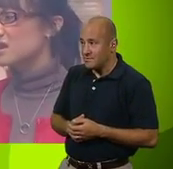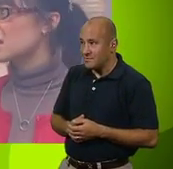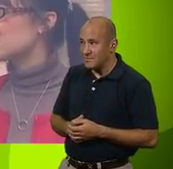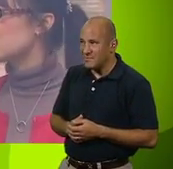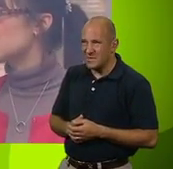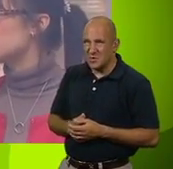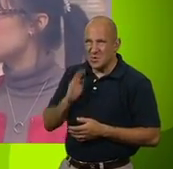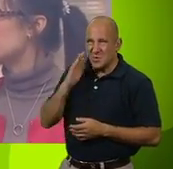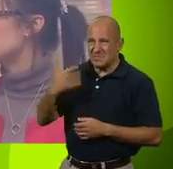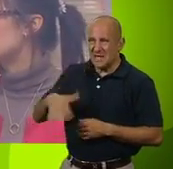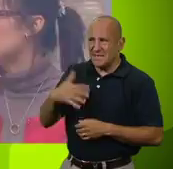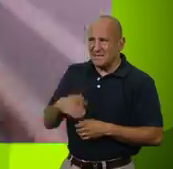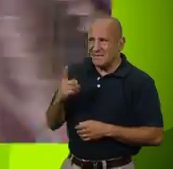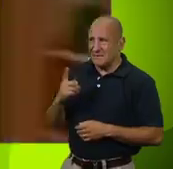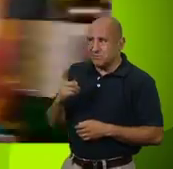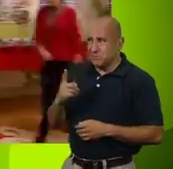That sounded expensive.